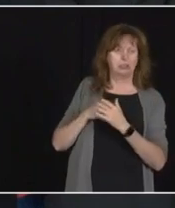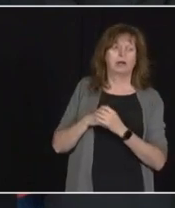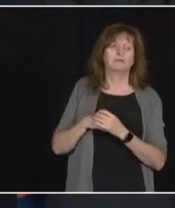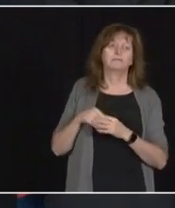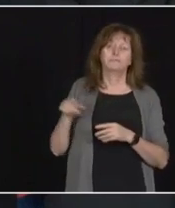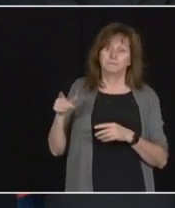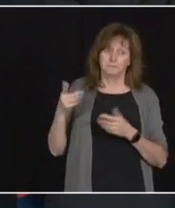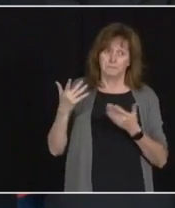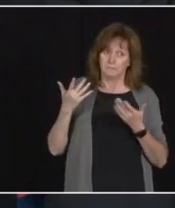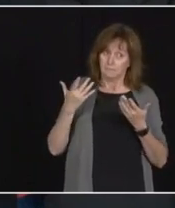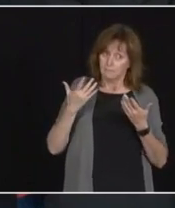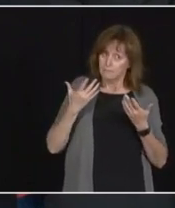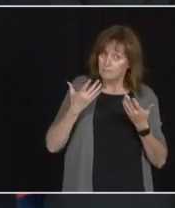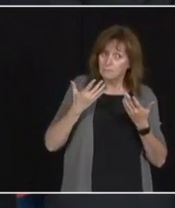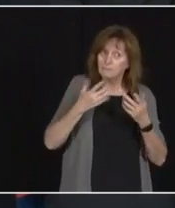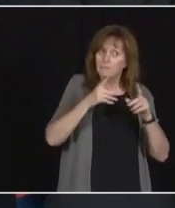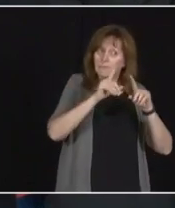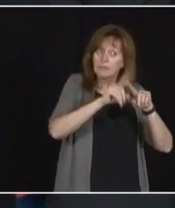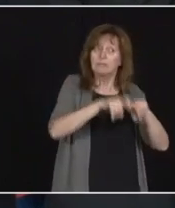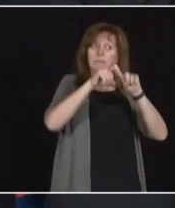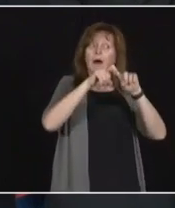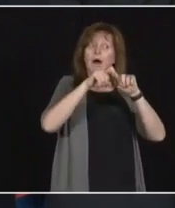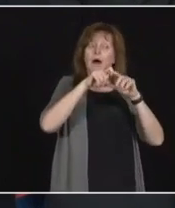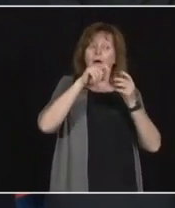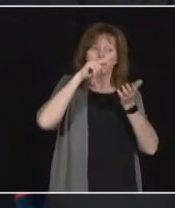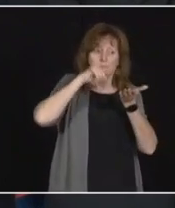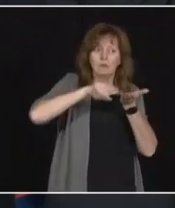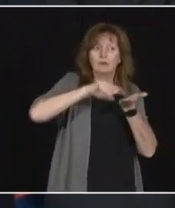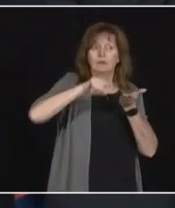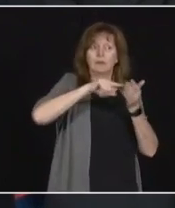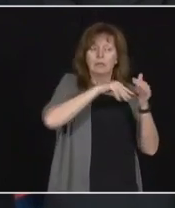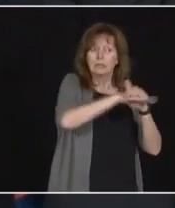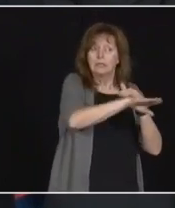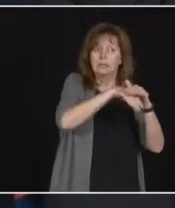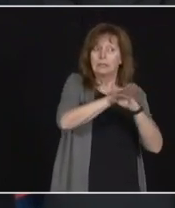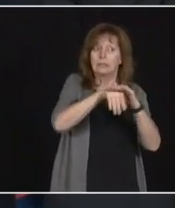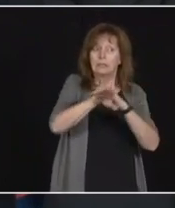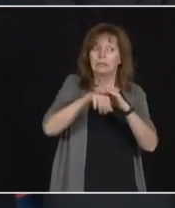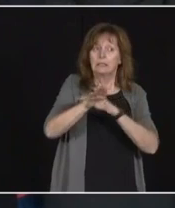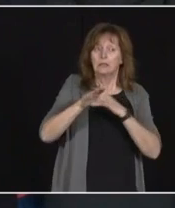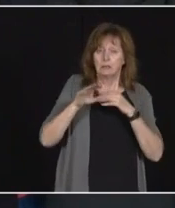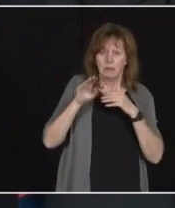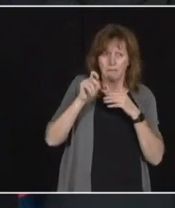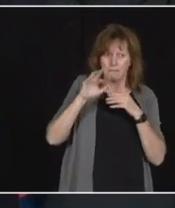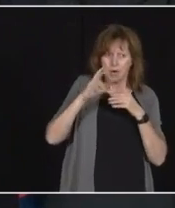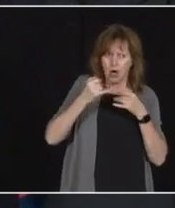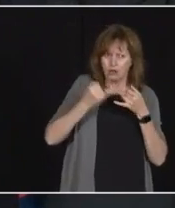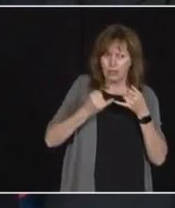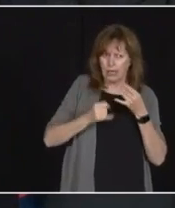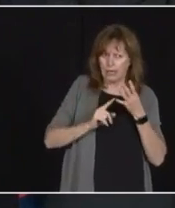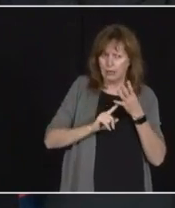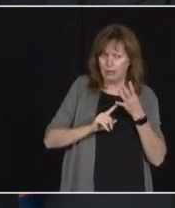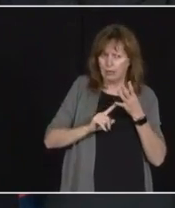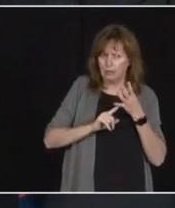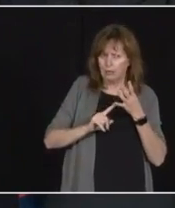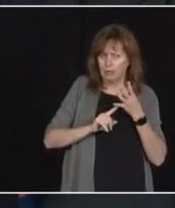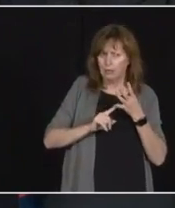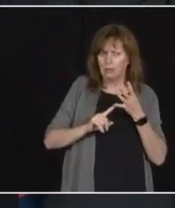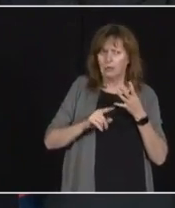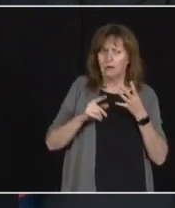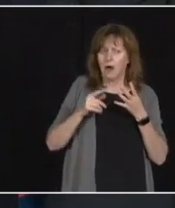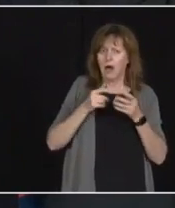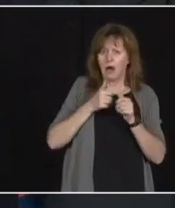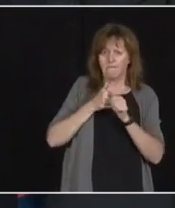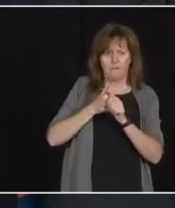care facilities in late March, moving instead to a outreach model? And if this did happen, do you think that decision impacted